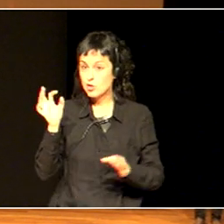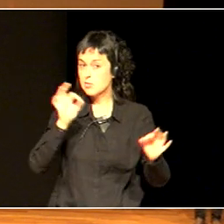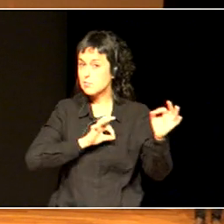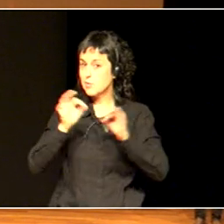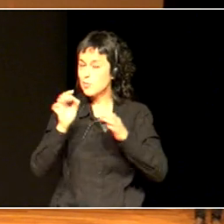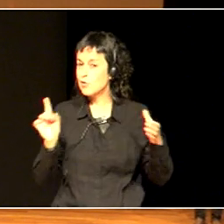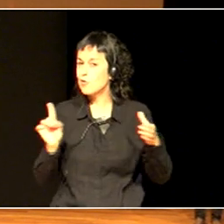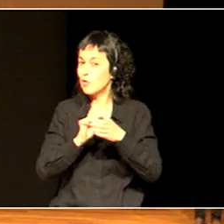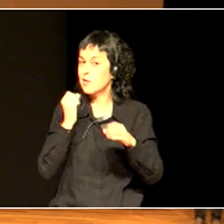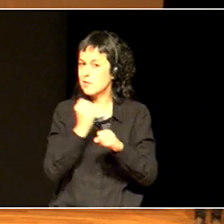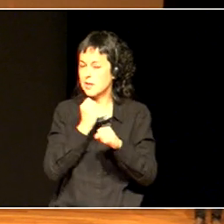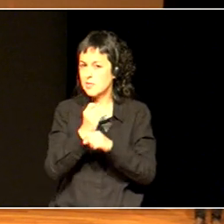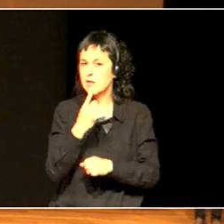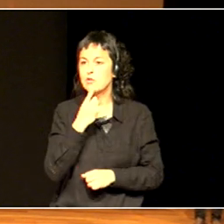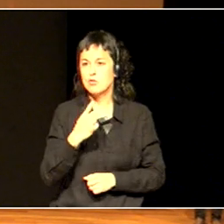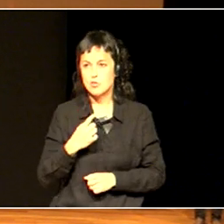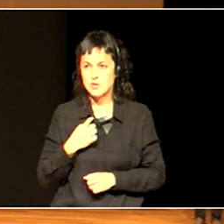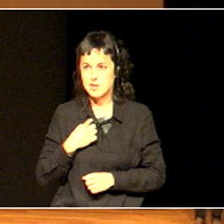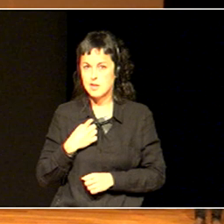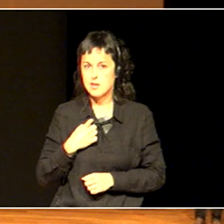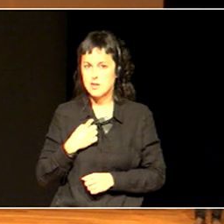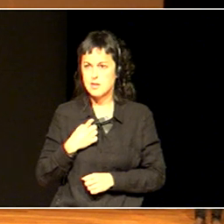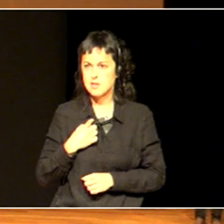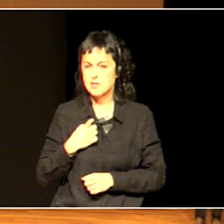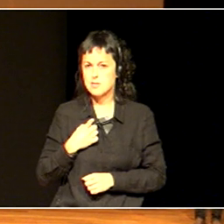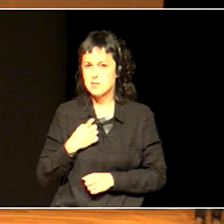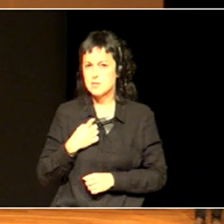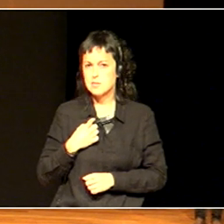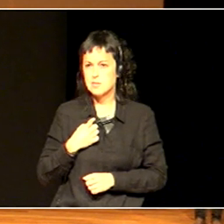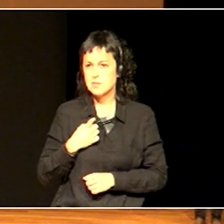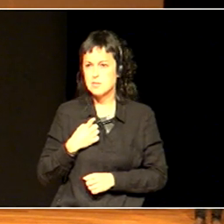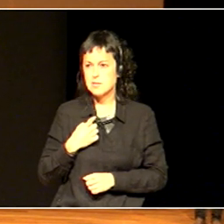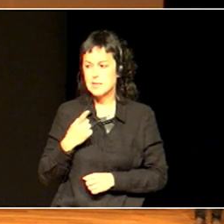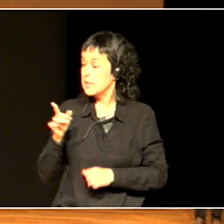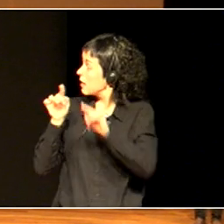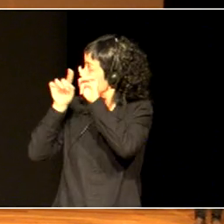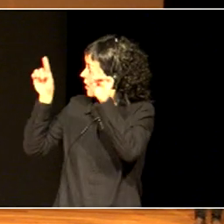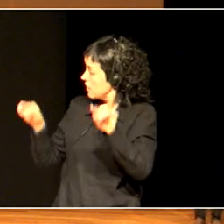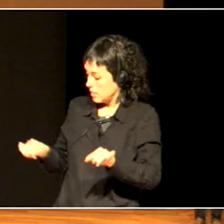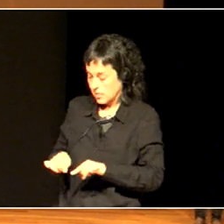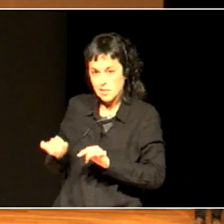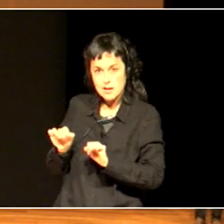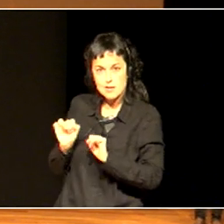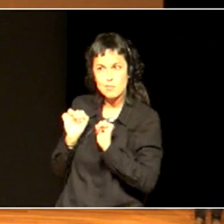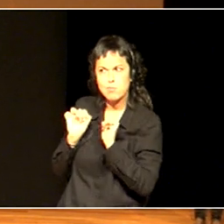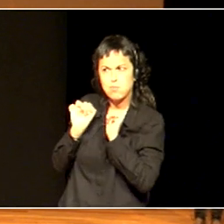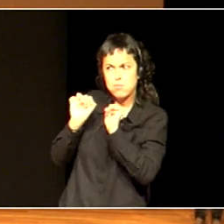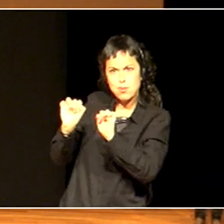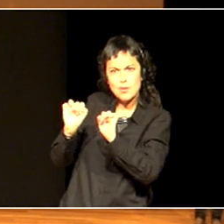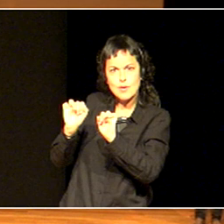from the pressures of, you know, our inspection system, which of course, as I say, is completely different from the one here.